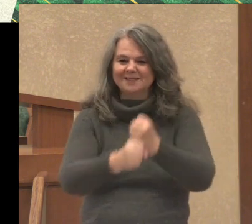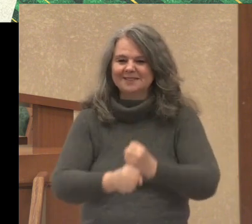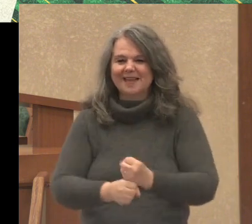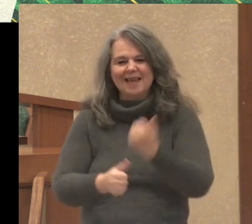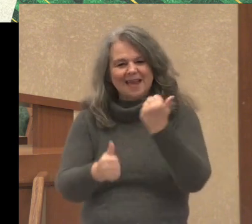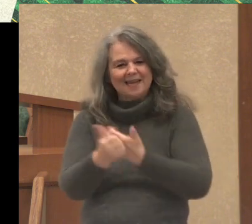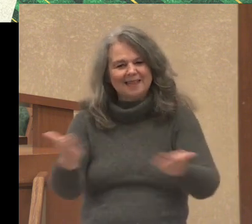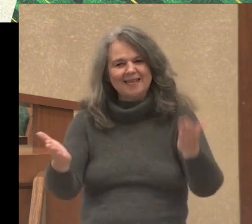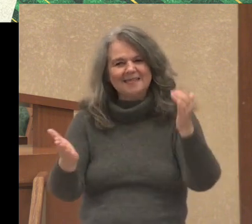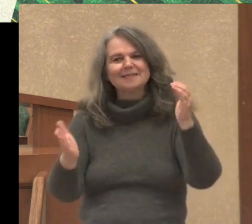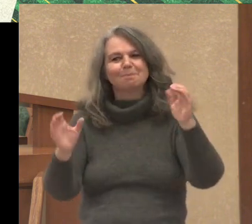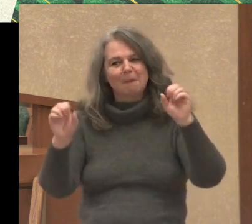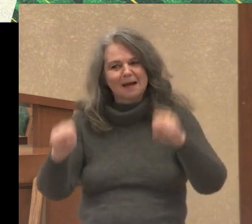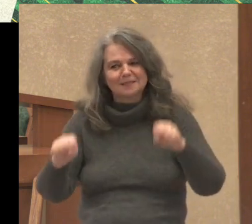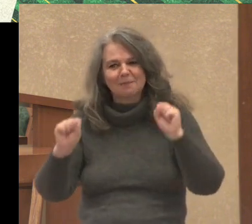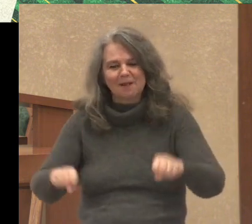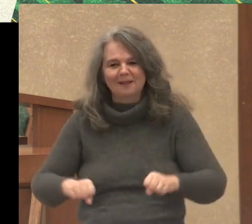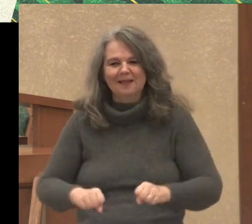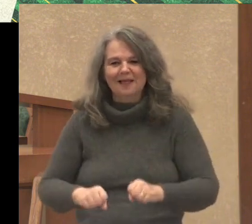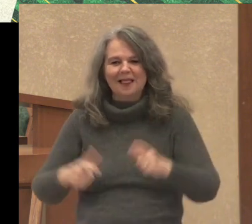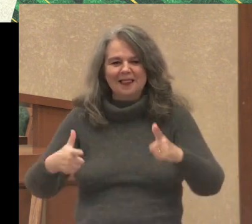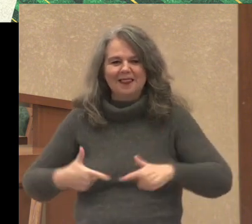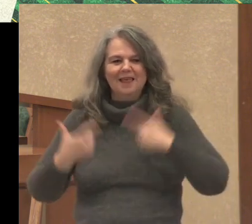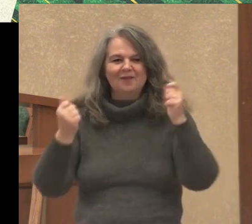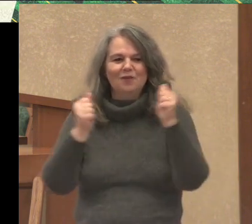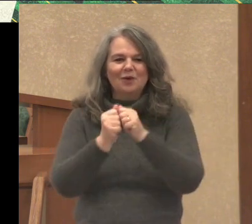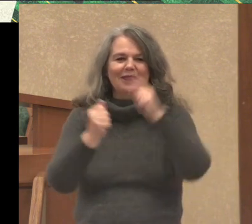Live with expectancy, right?